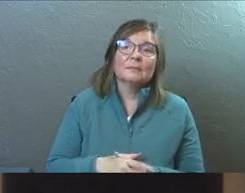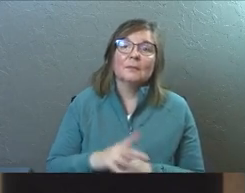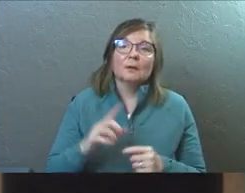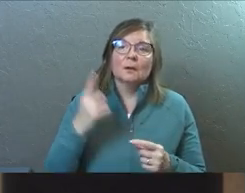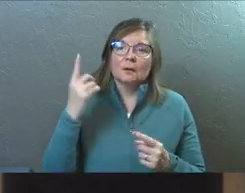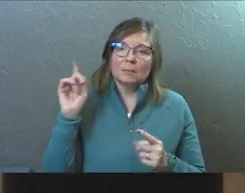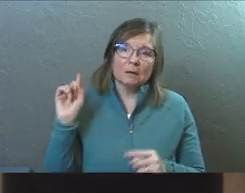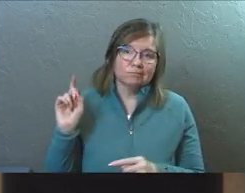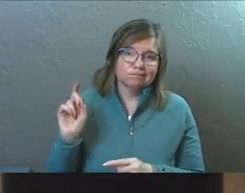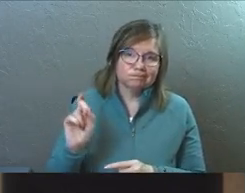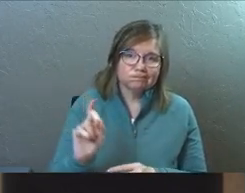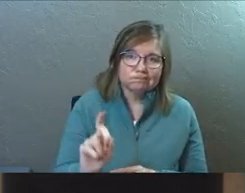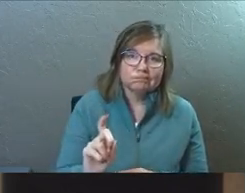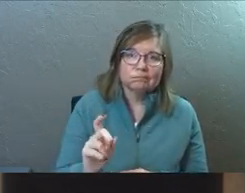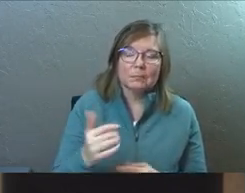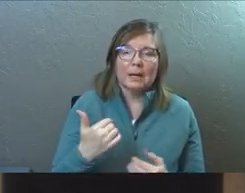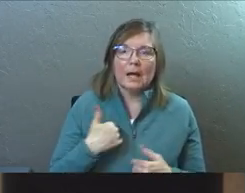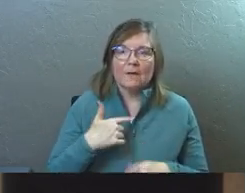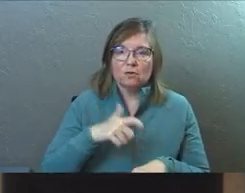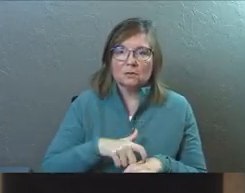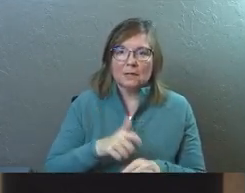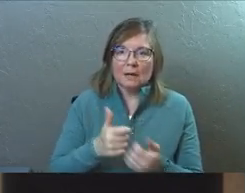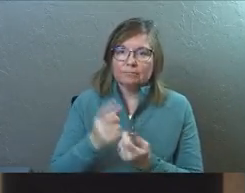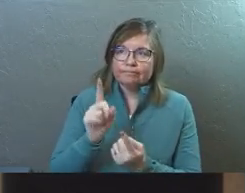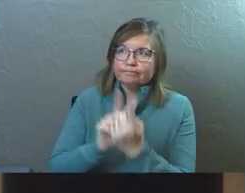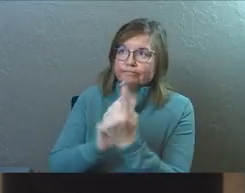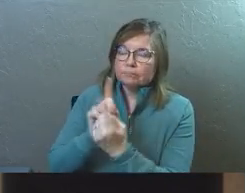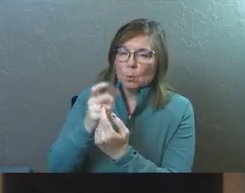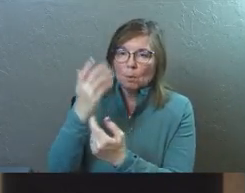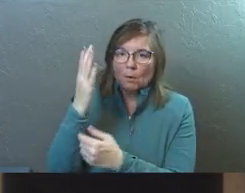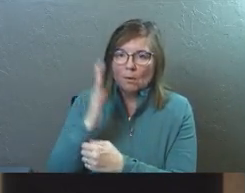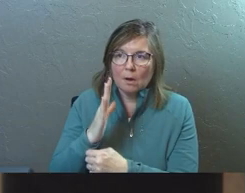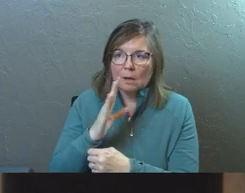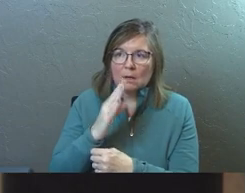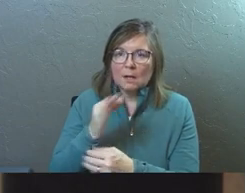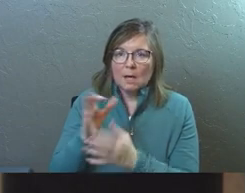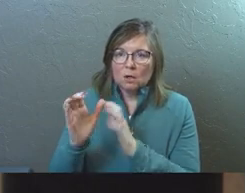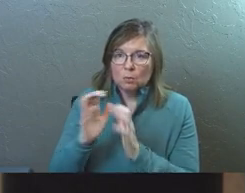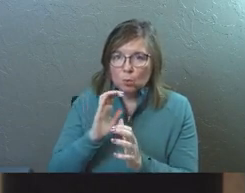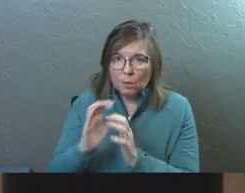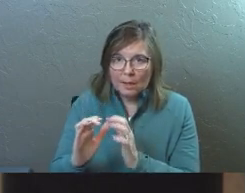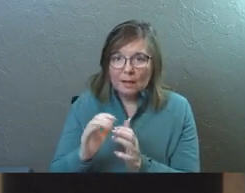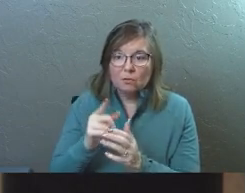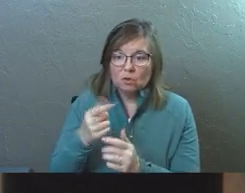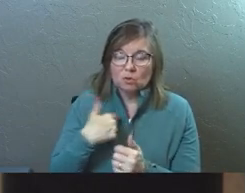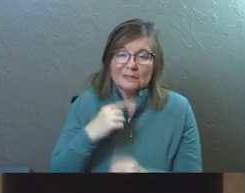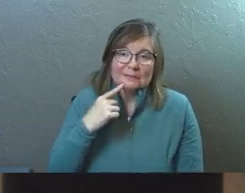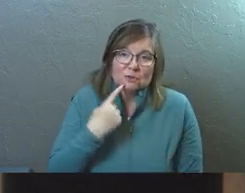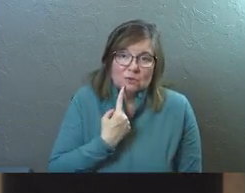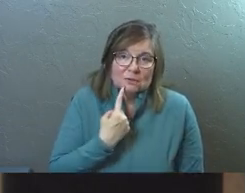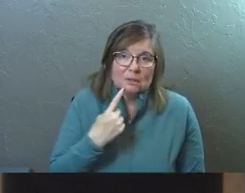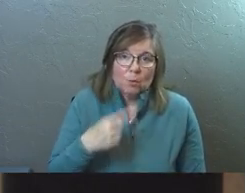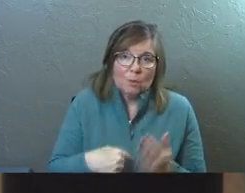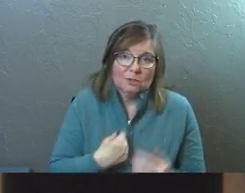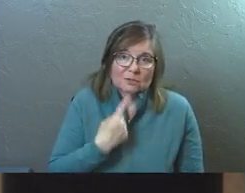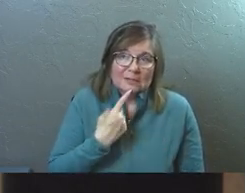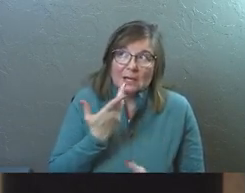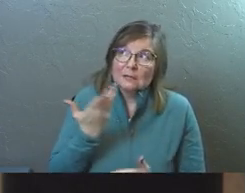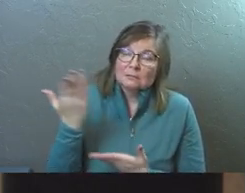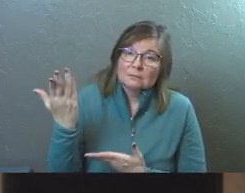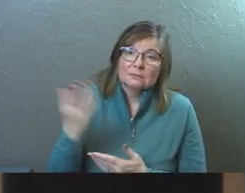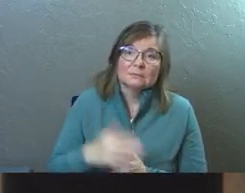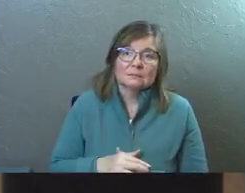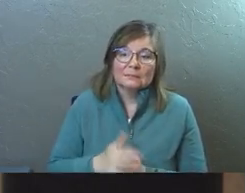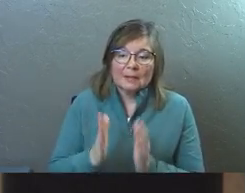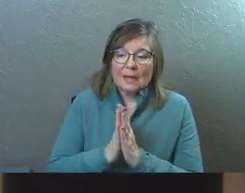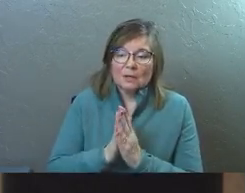But wander up here and have your time with God and communicate that you're serious about what you're saying to him.